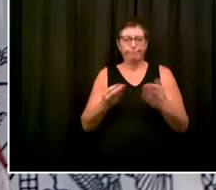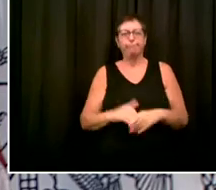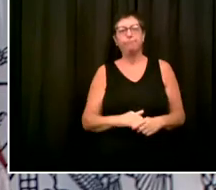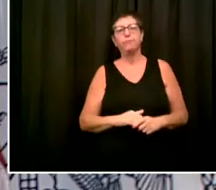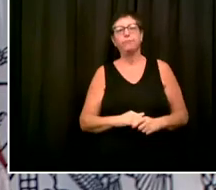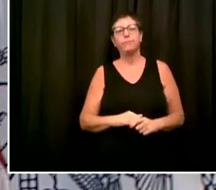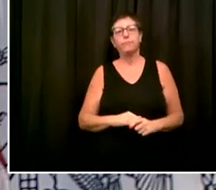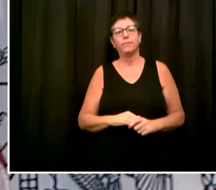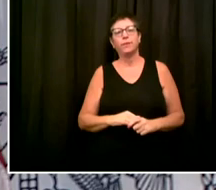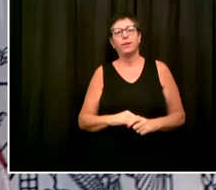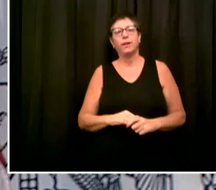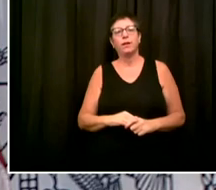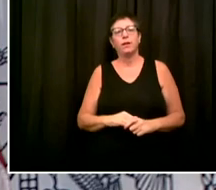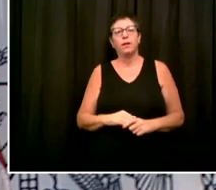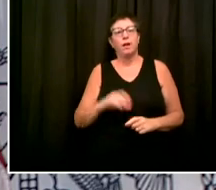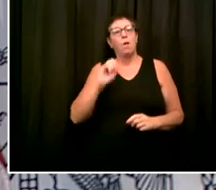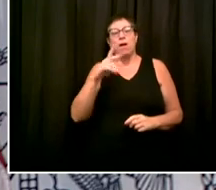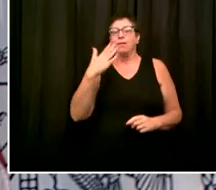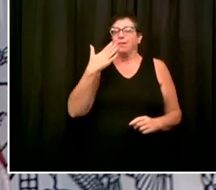Okay. Thank you. Thank you.